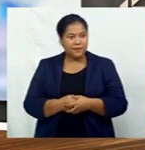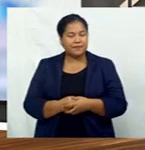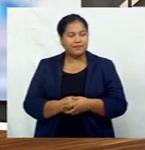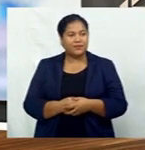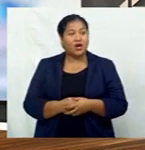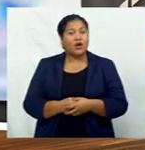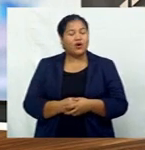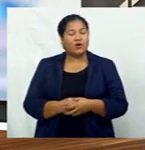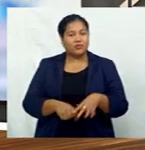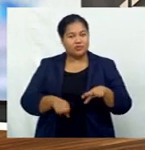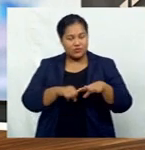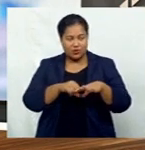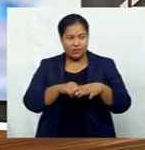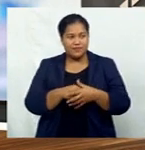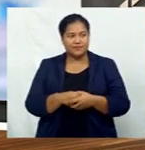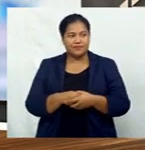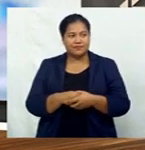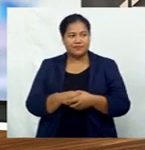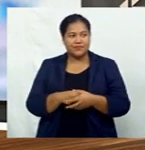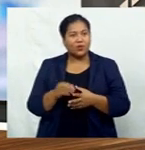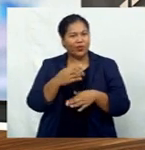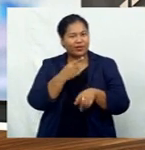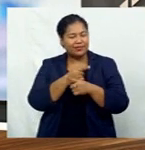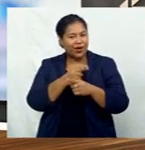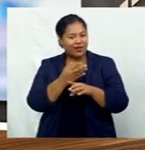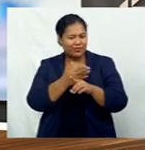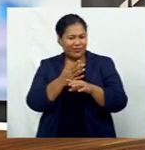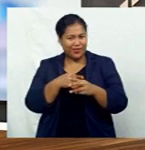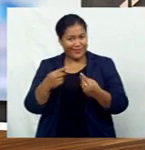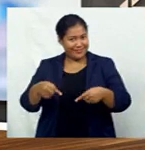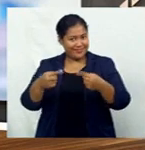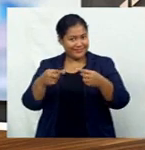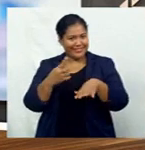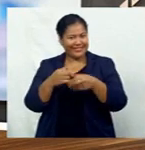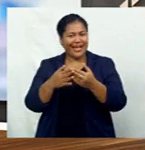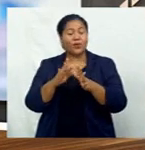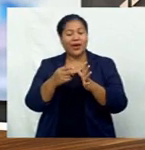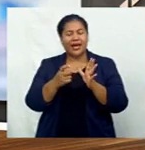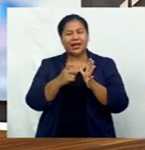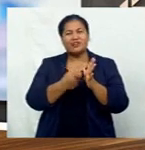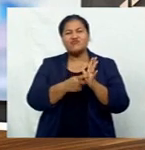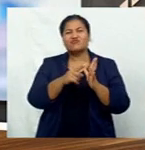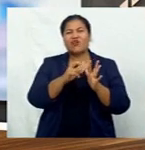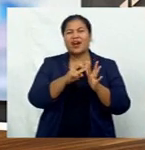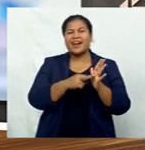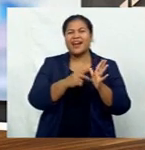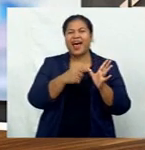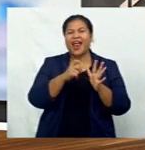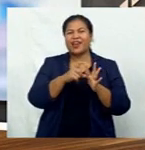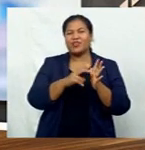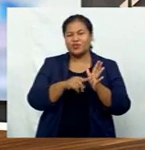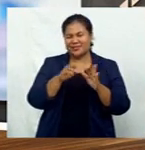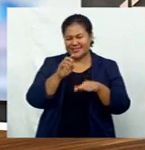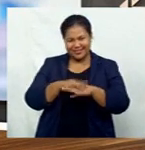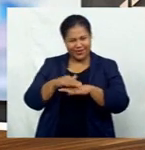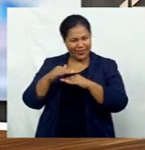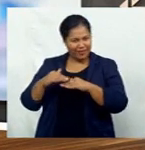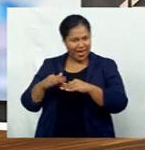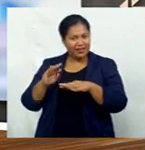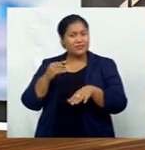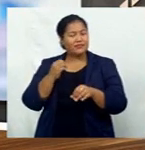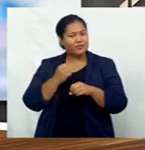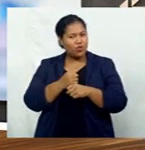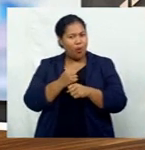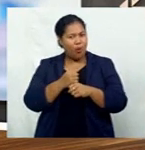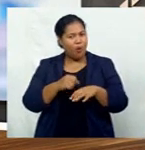draw in the Serie A. While all the talk before the match was about Cristiano Ronaldo being on the bench for Juventus, the goalkeeper had